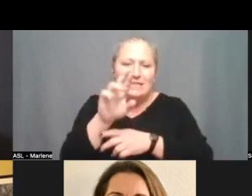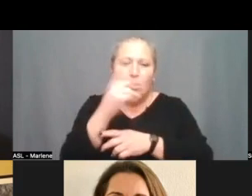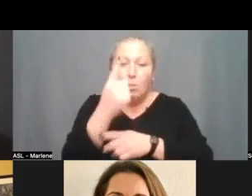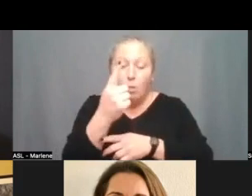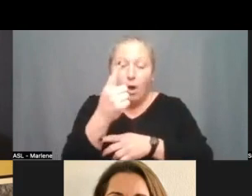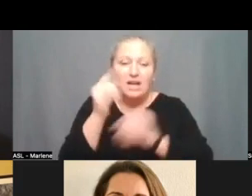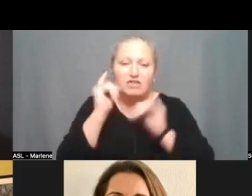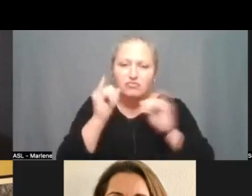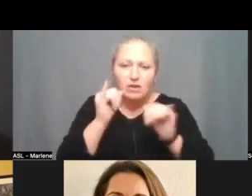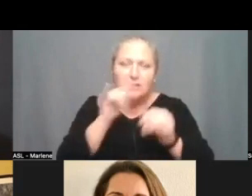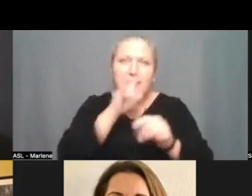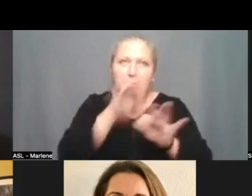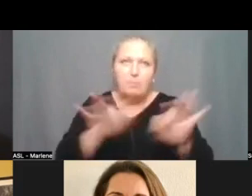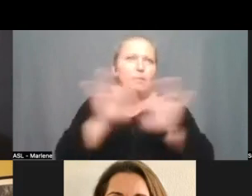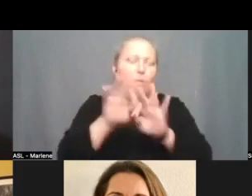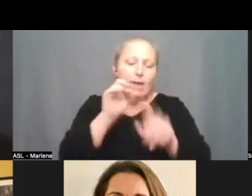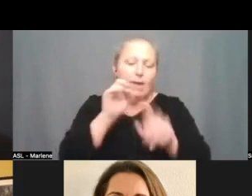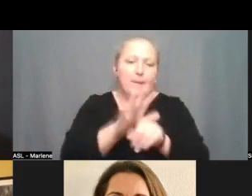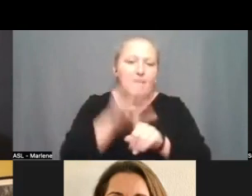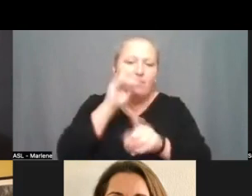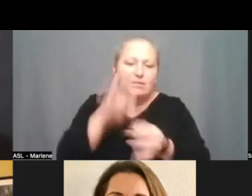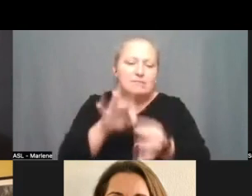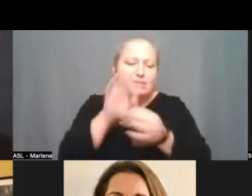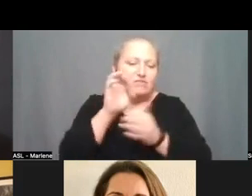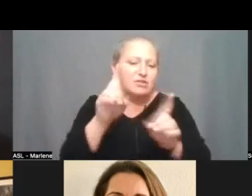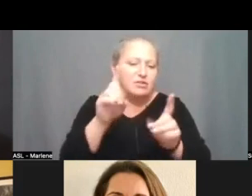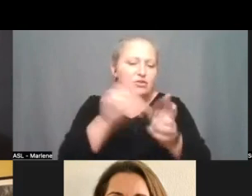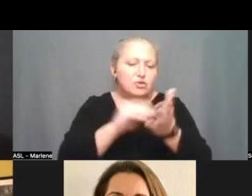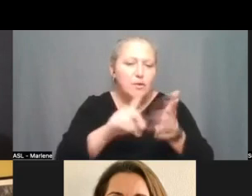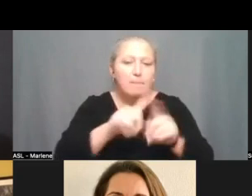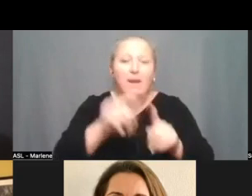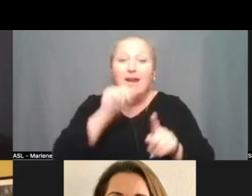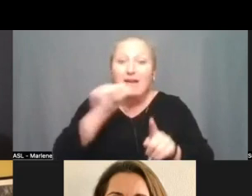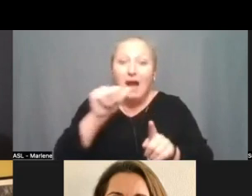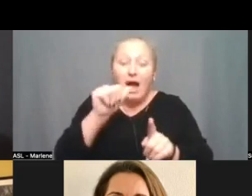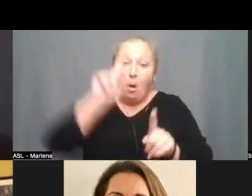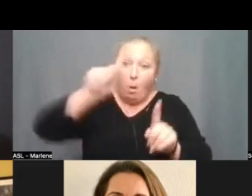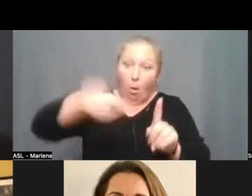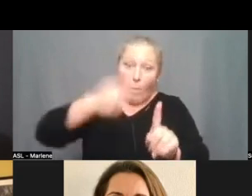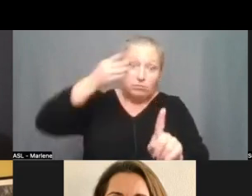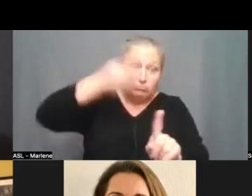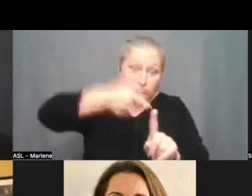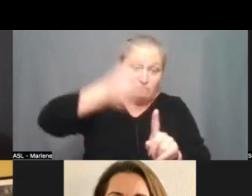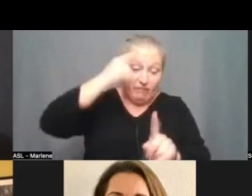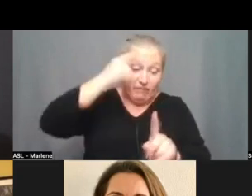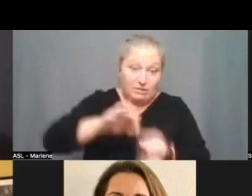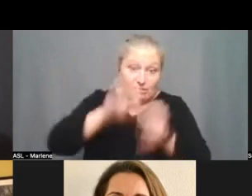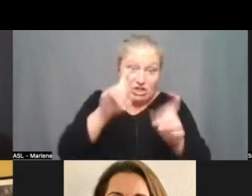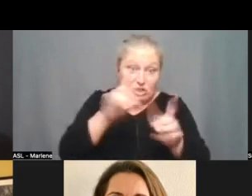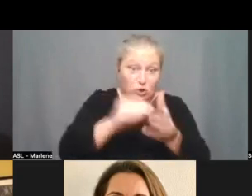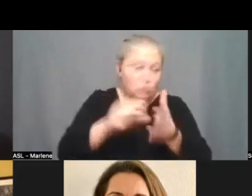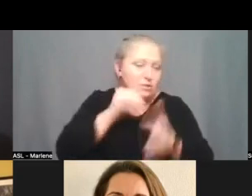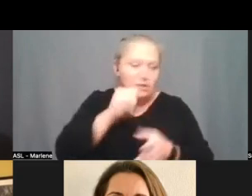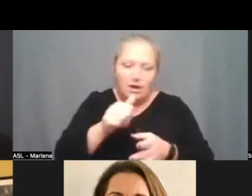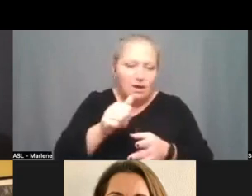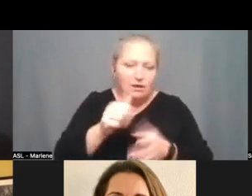impact on our our special education students but is not exclusively for those special education students so um